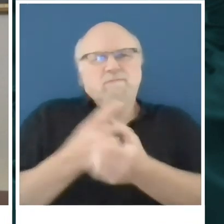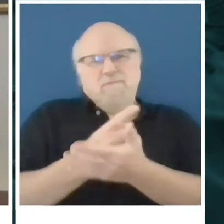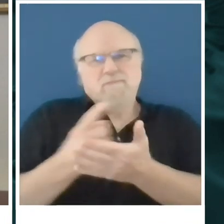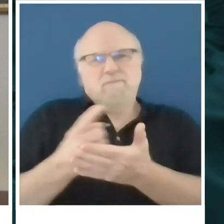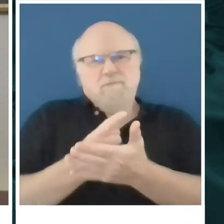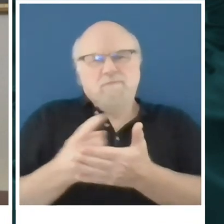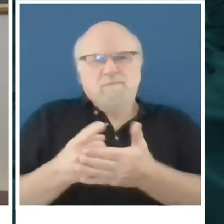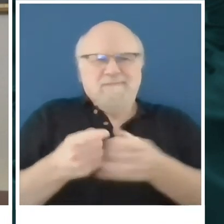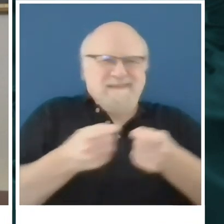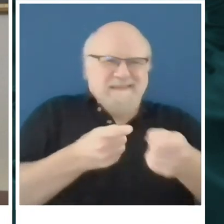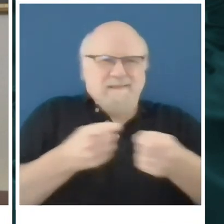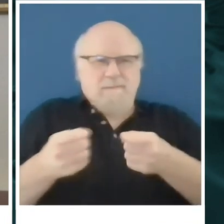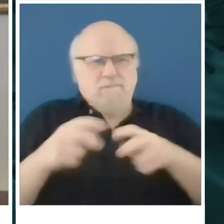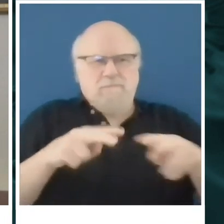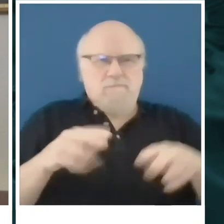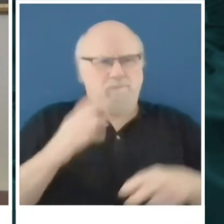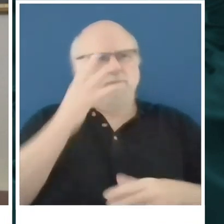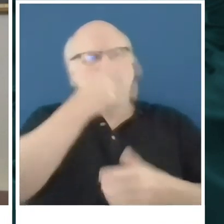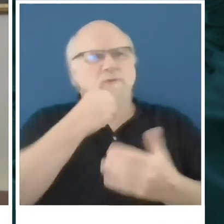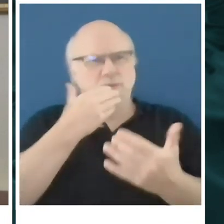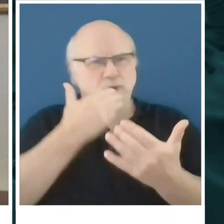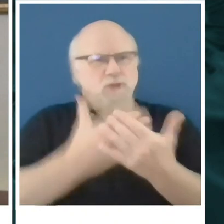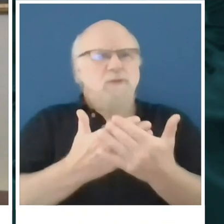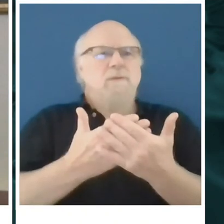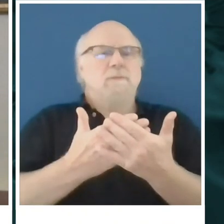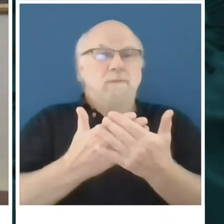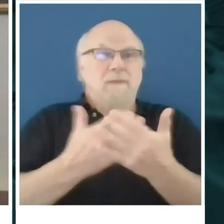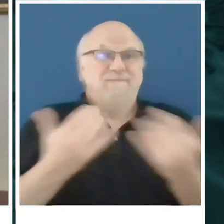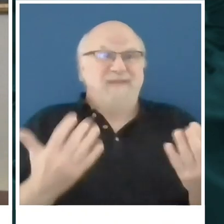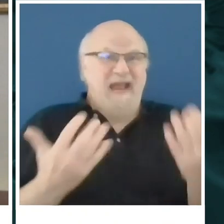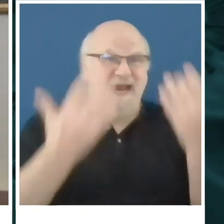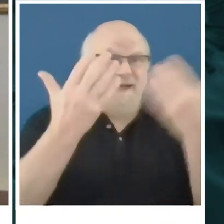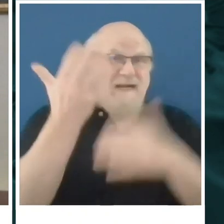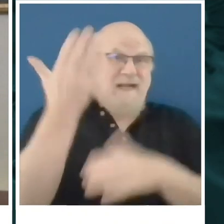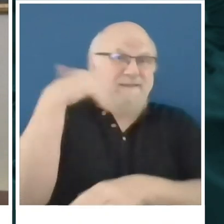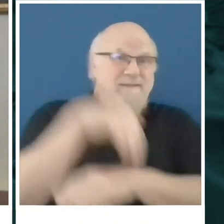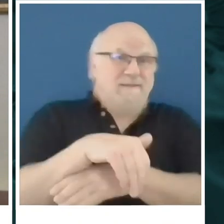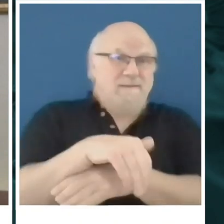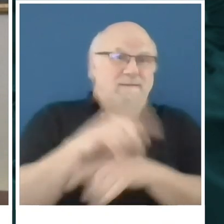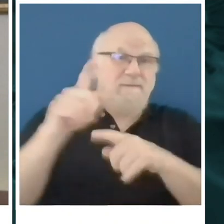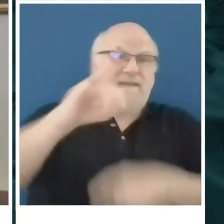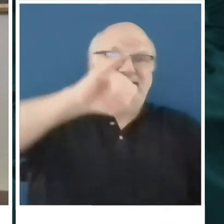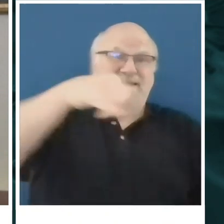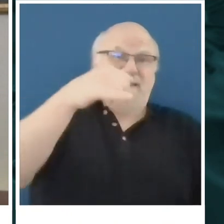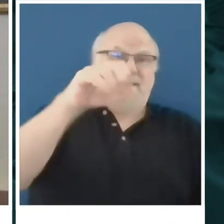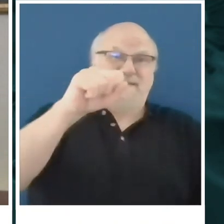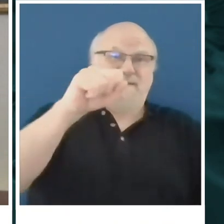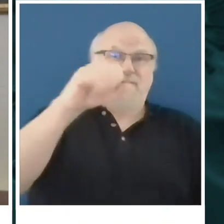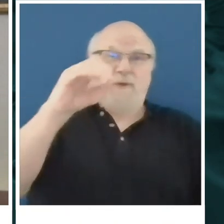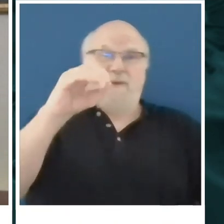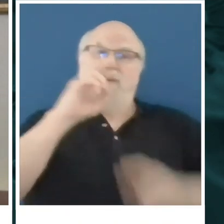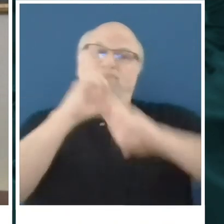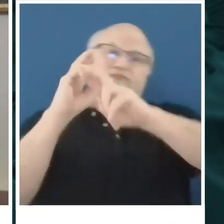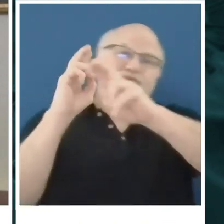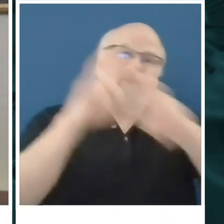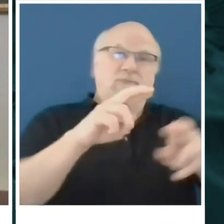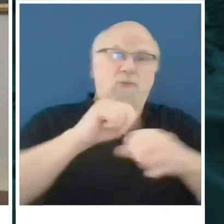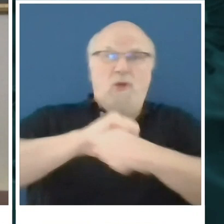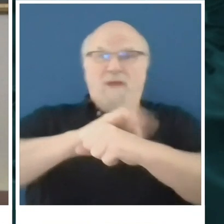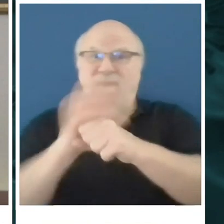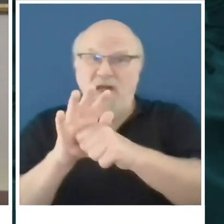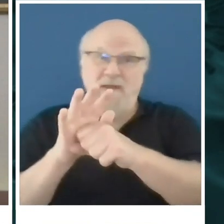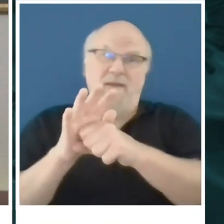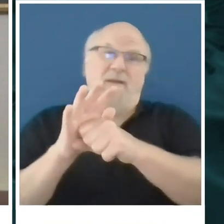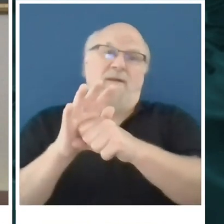pretty well. And then in terms of the fire last night from the JSO response, mean, none of the COVID operations have impacted our